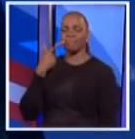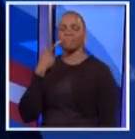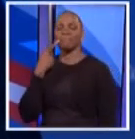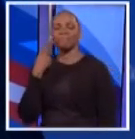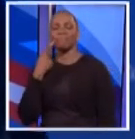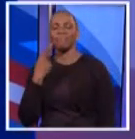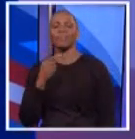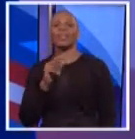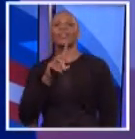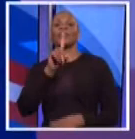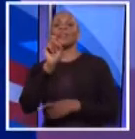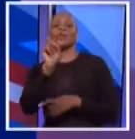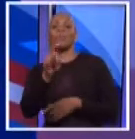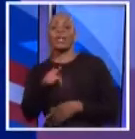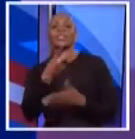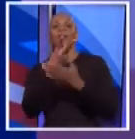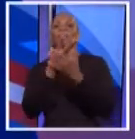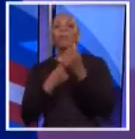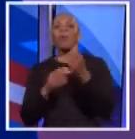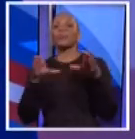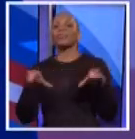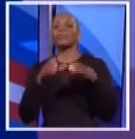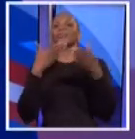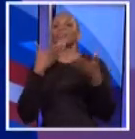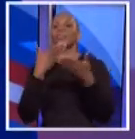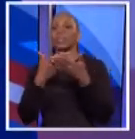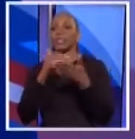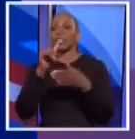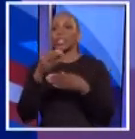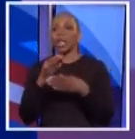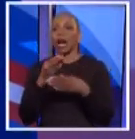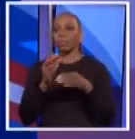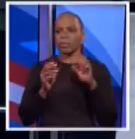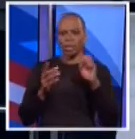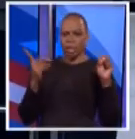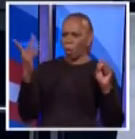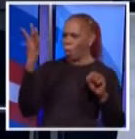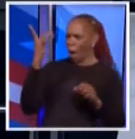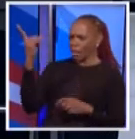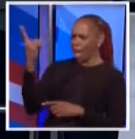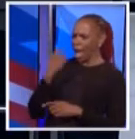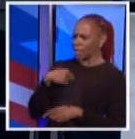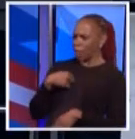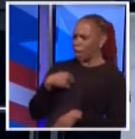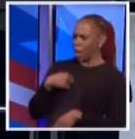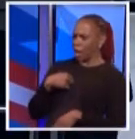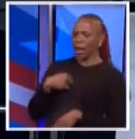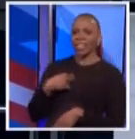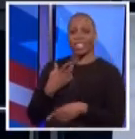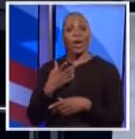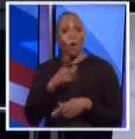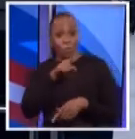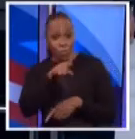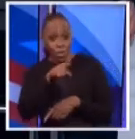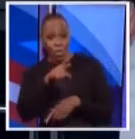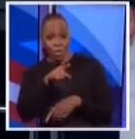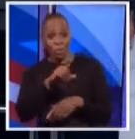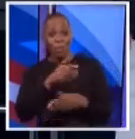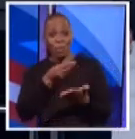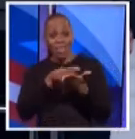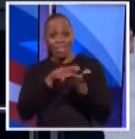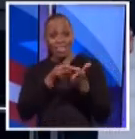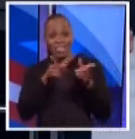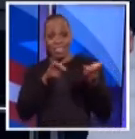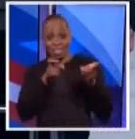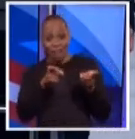both seem to see the job as a stepping stone to another office. why didn't you ask me if I'm going to serve? Oh, will you serve for $1 a Pardon me.